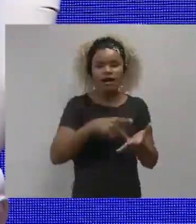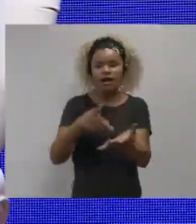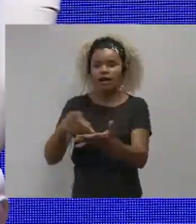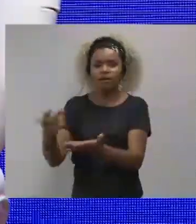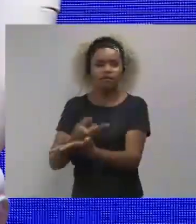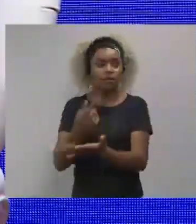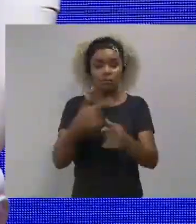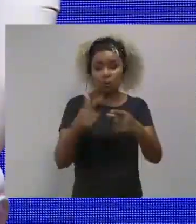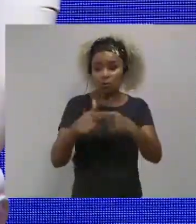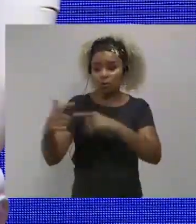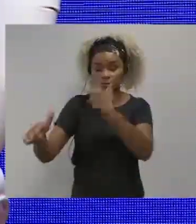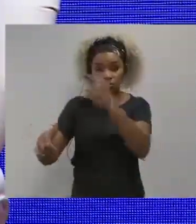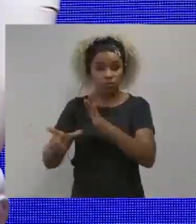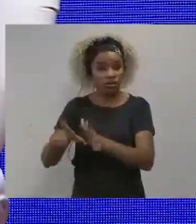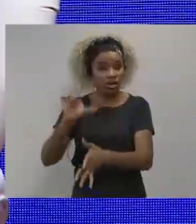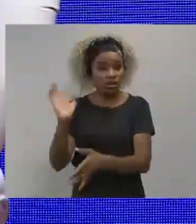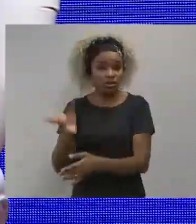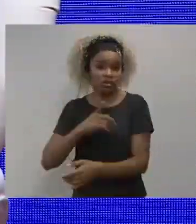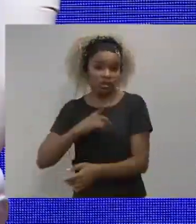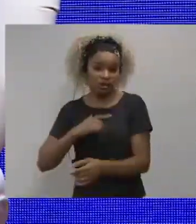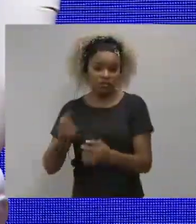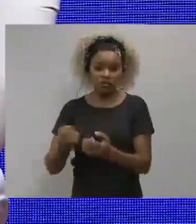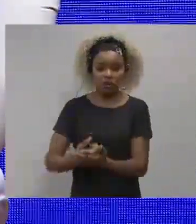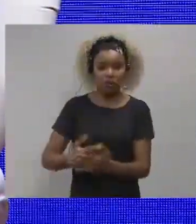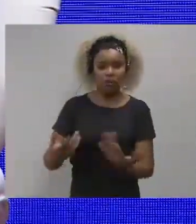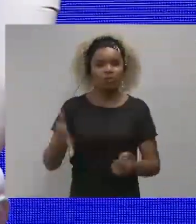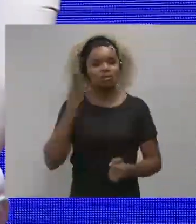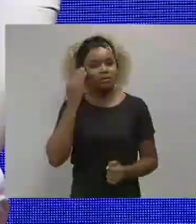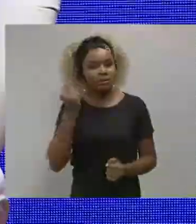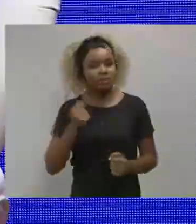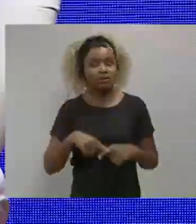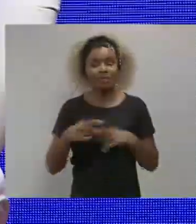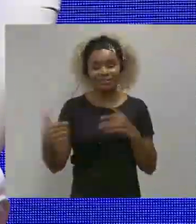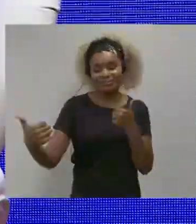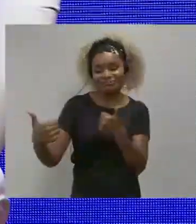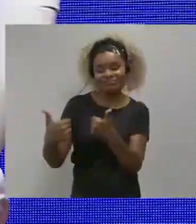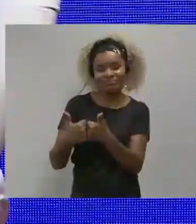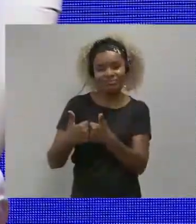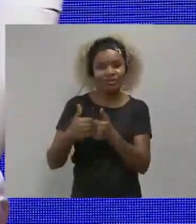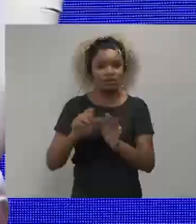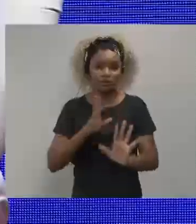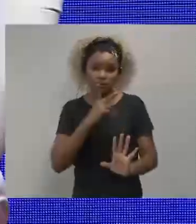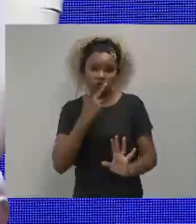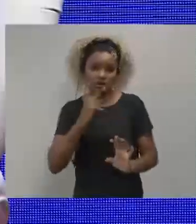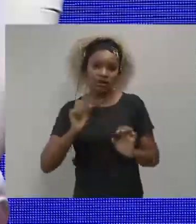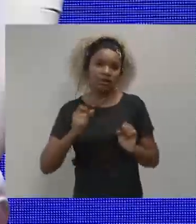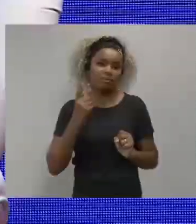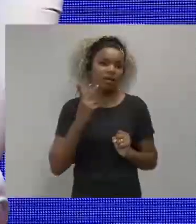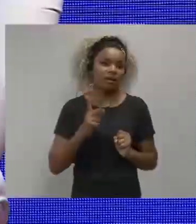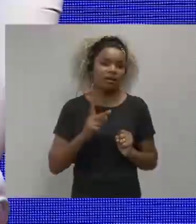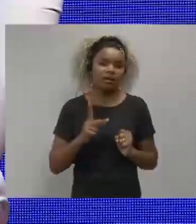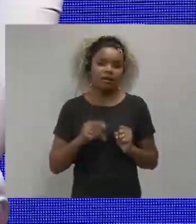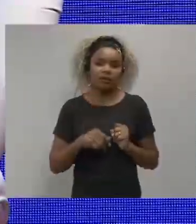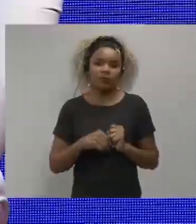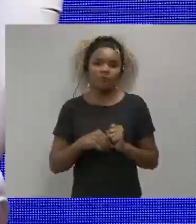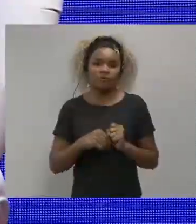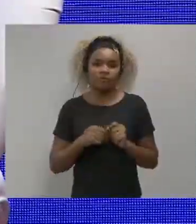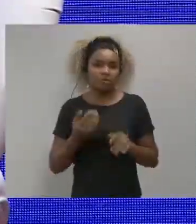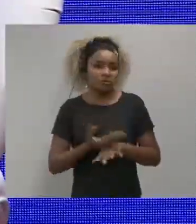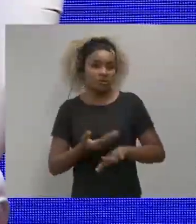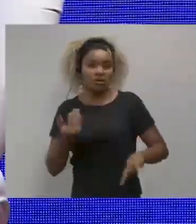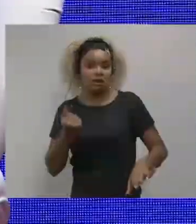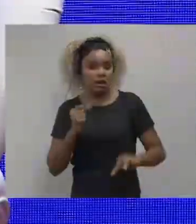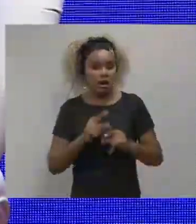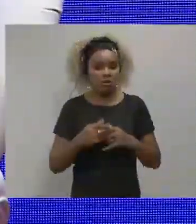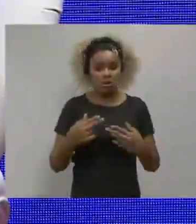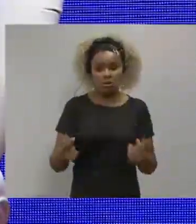-built team, and they can deal with problems that other people have had with buying, with this process of shopping.